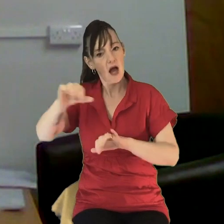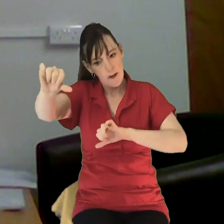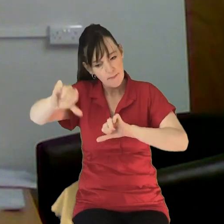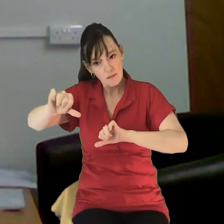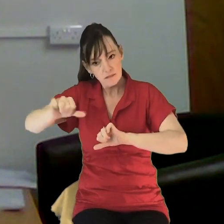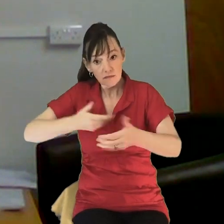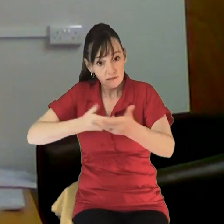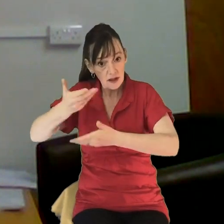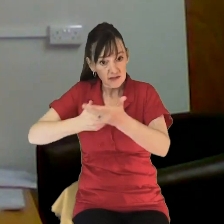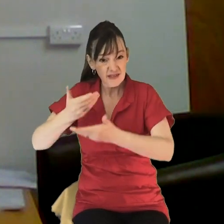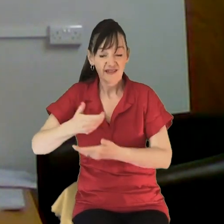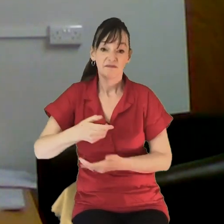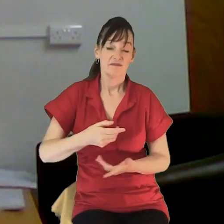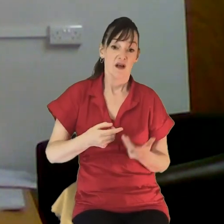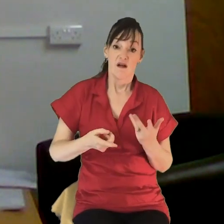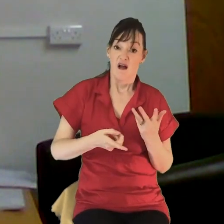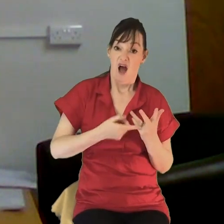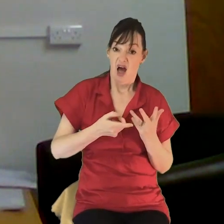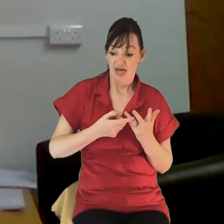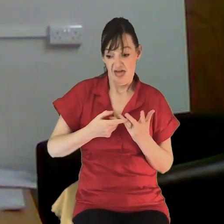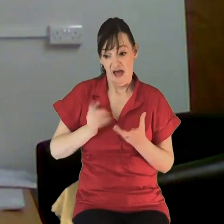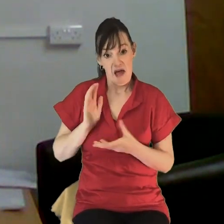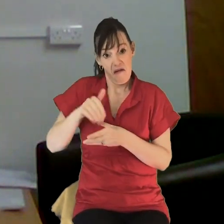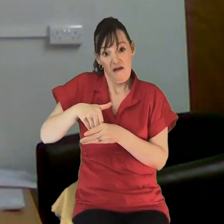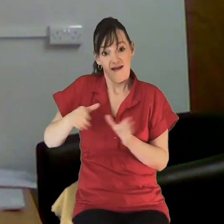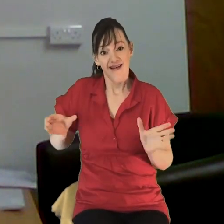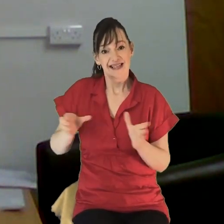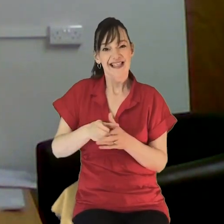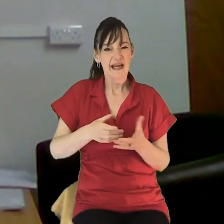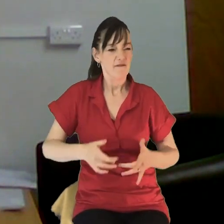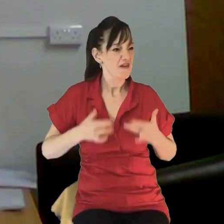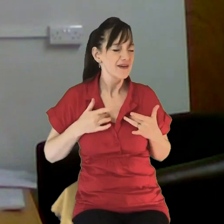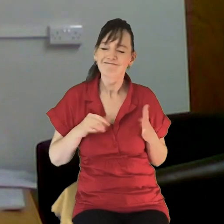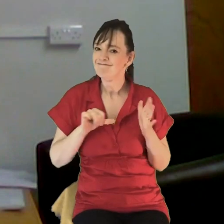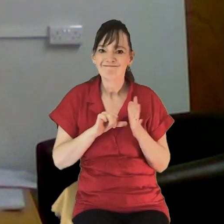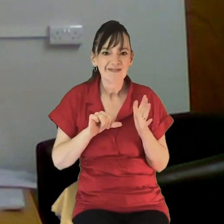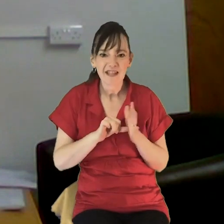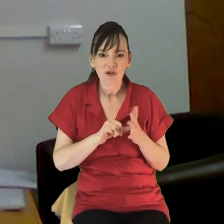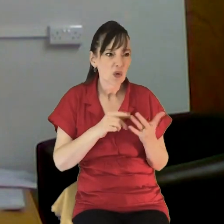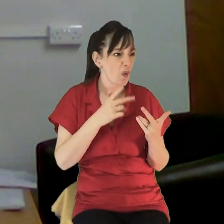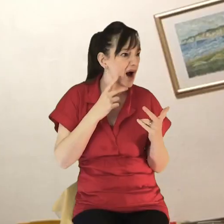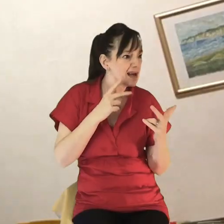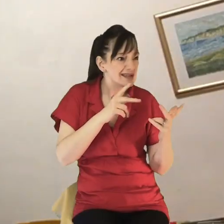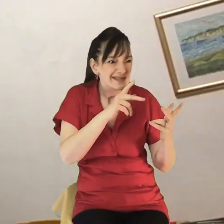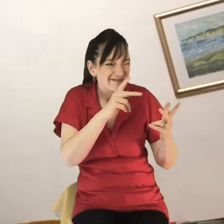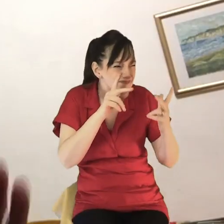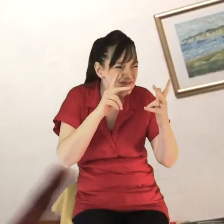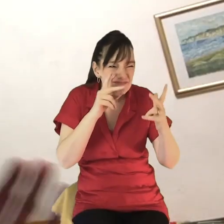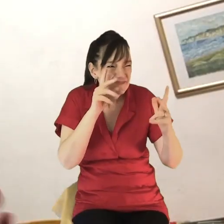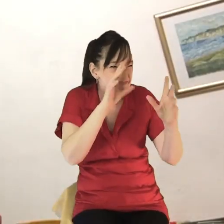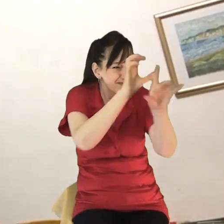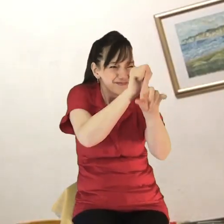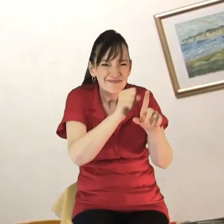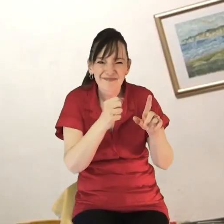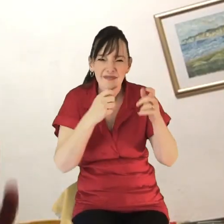with it. I think we miss the sort of nonverbal cues of being in a room together and picking up what's going on around somebody. Having those